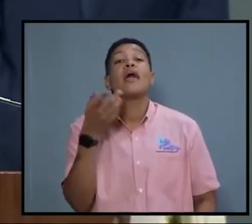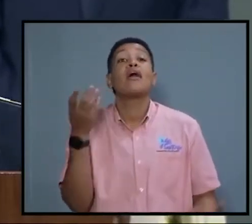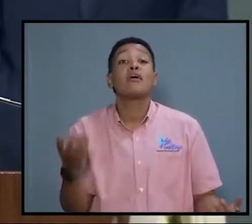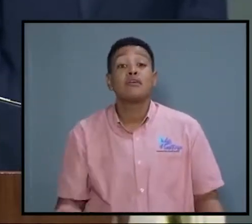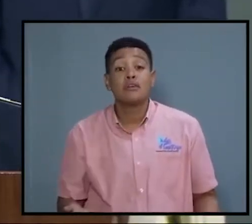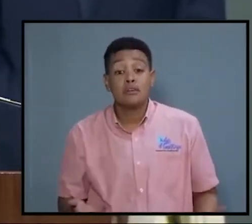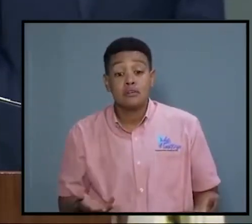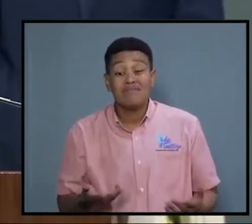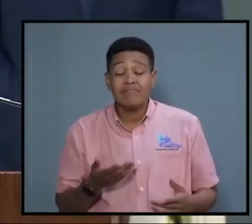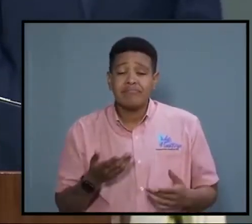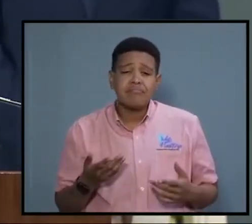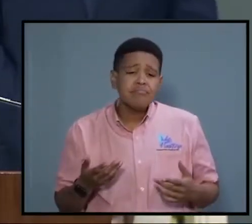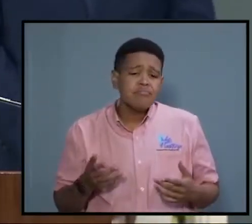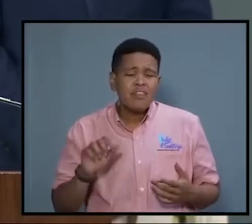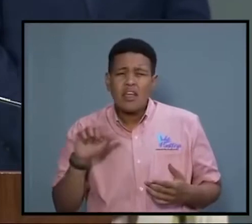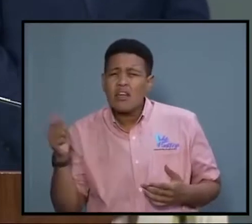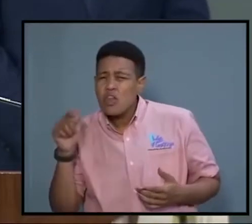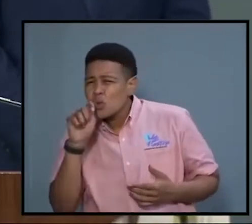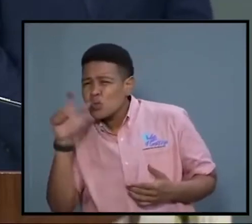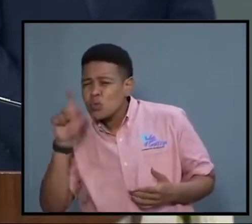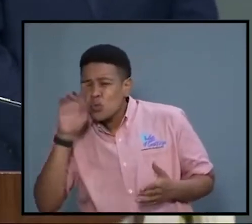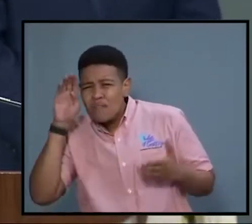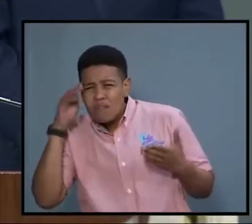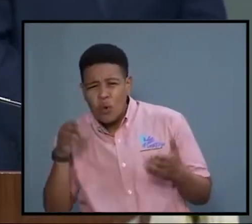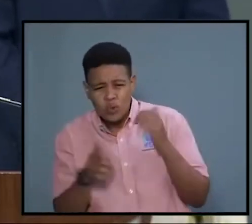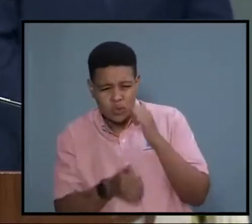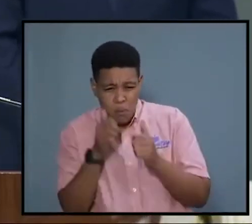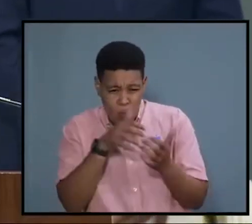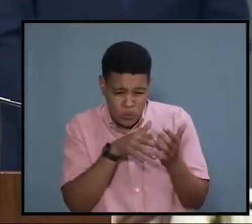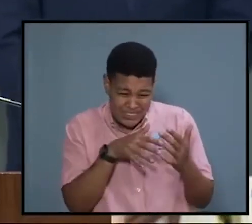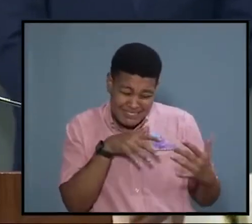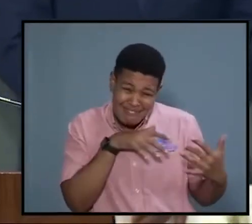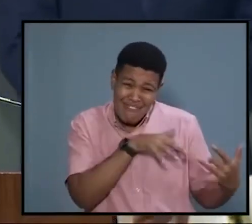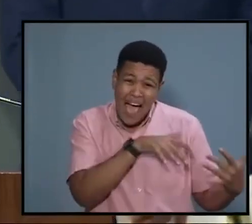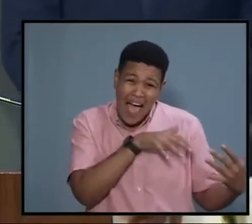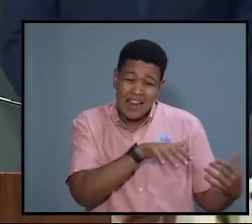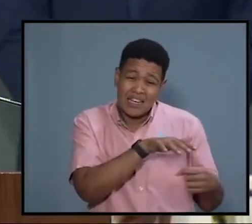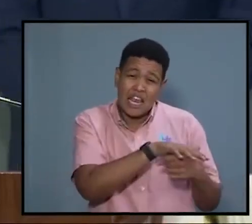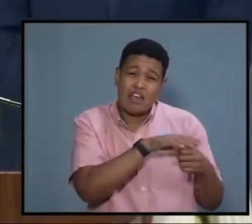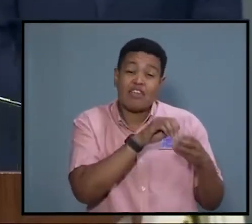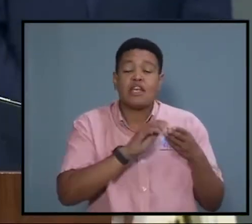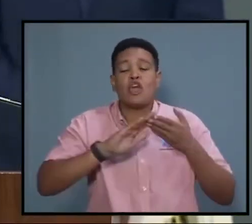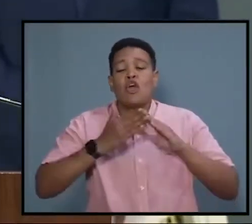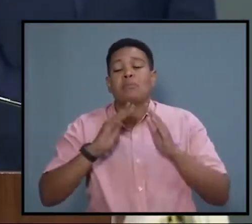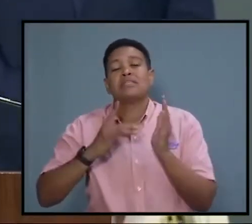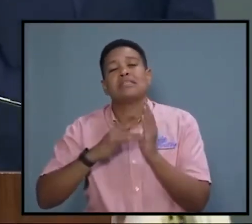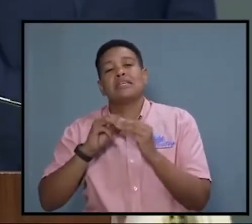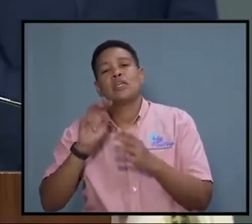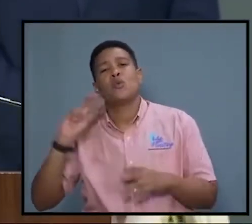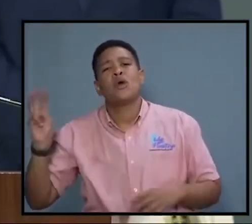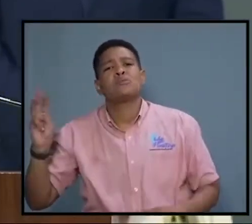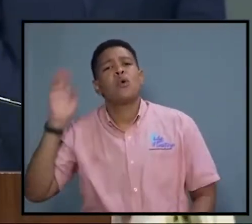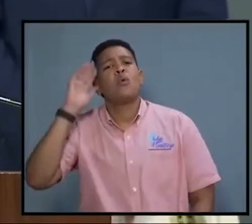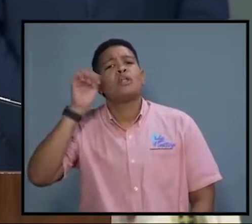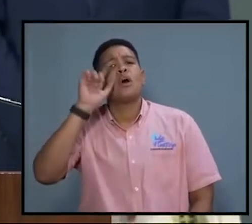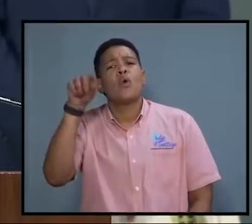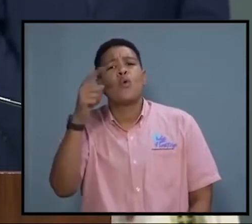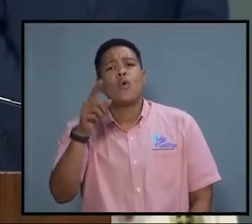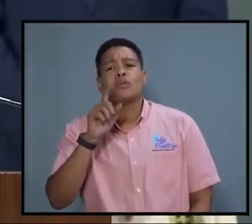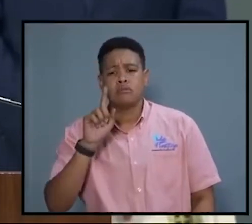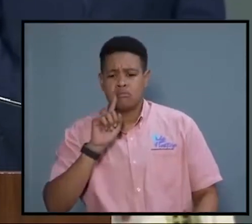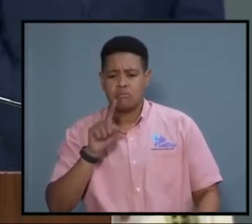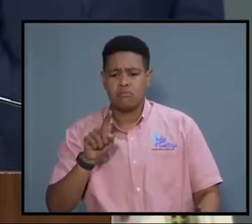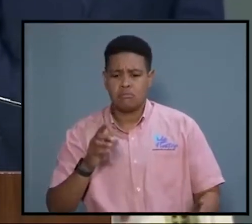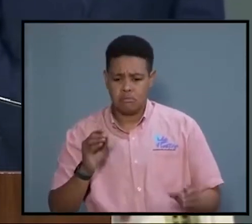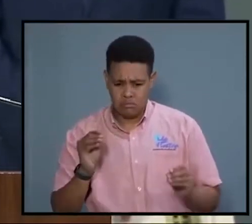is yet another tool to focus on the most violent district in the urban center in Westmoreland. It will not under-restore order in the